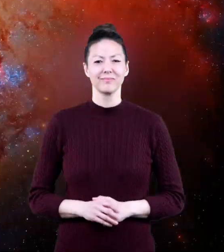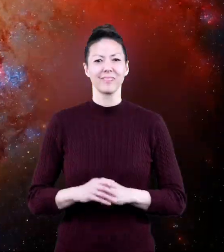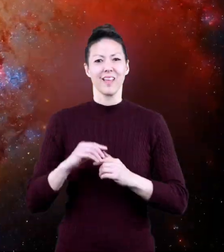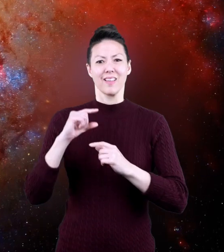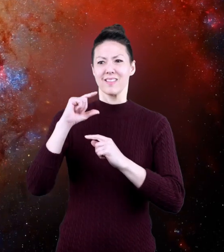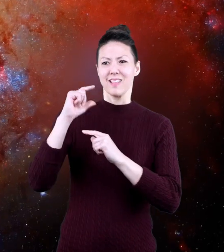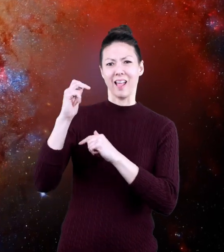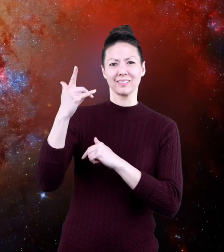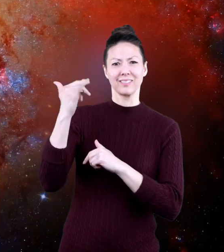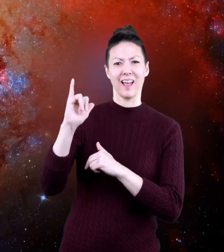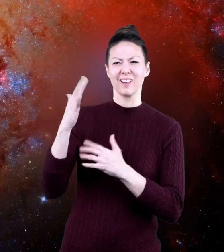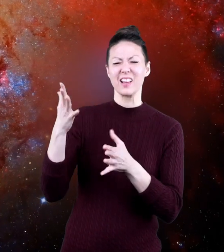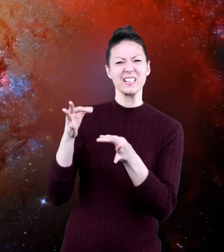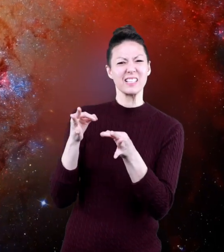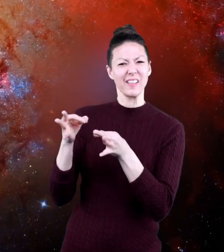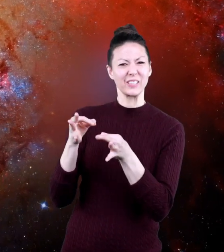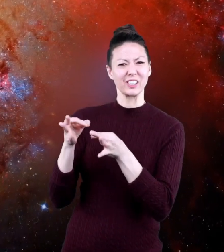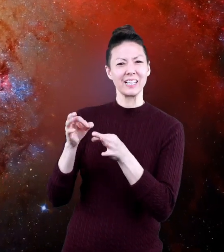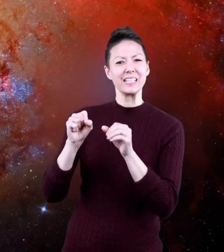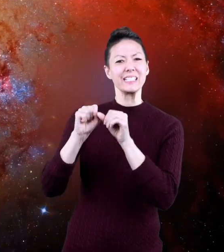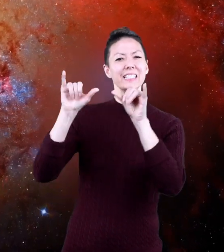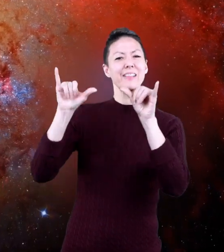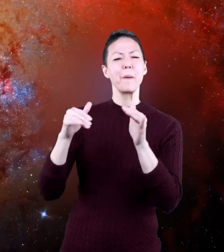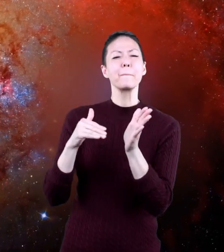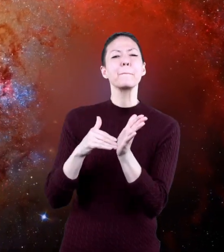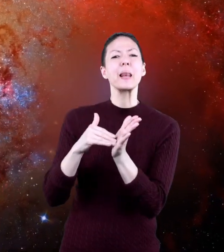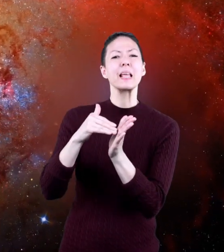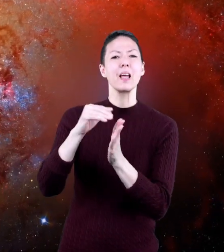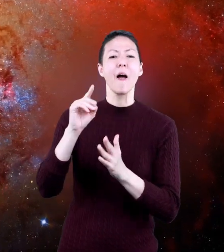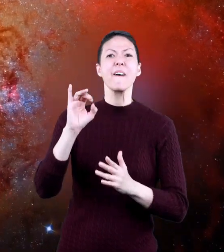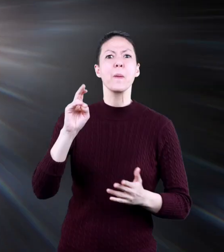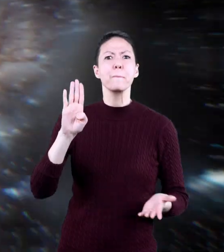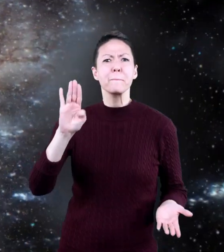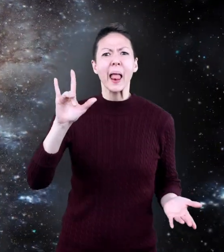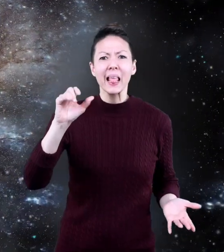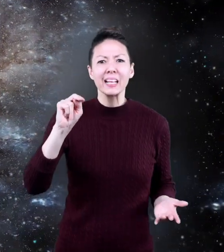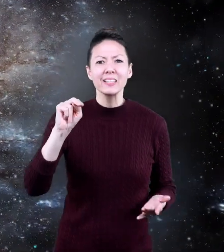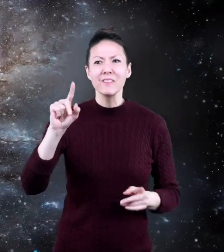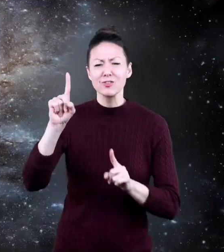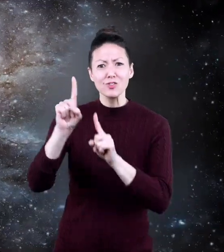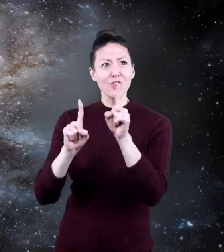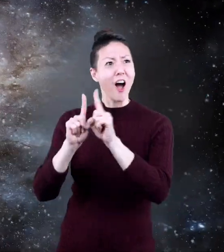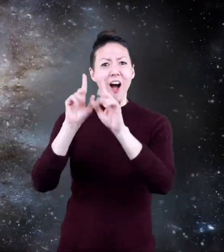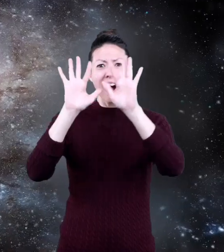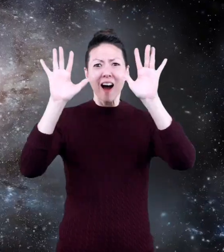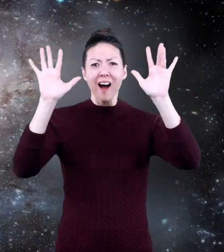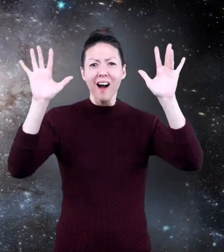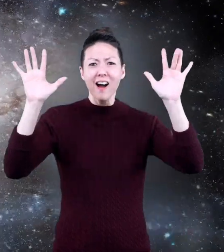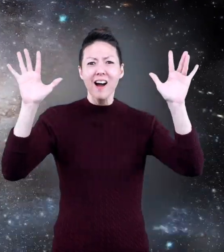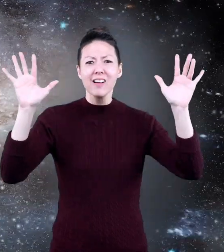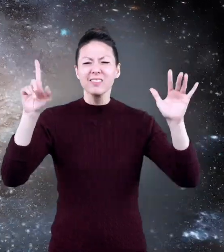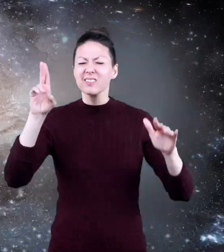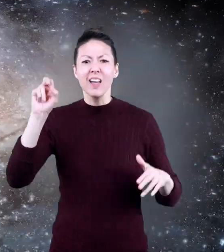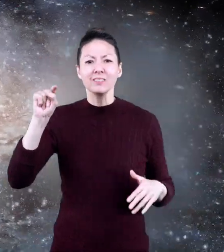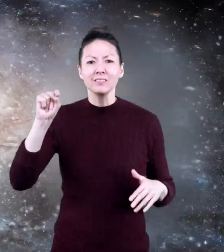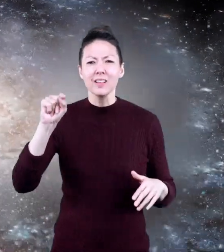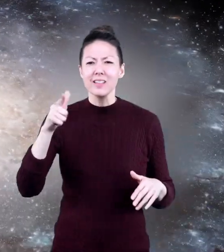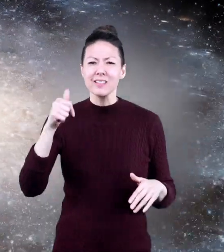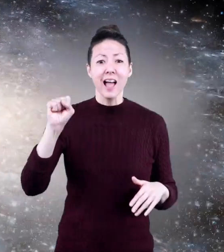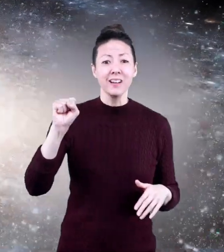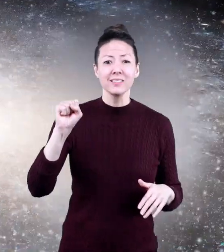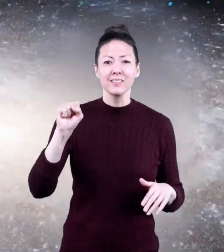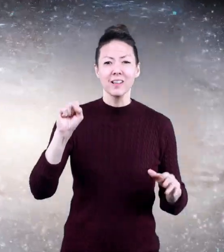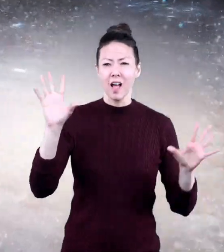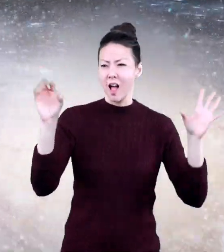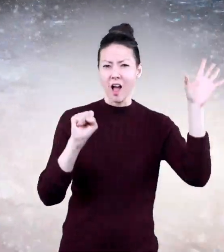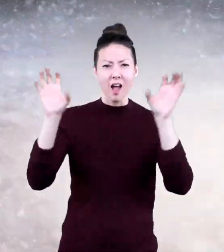A galaxy, by definition, is a system of millions or even billions of stars, dust, and gas